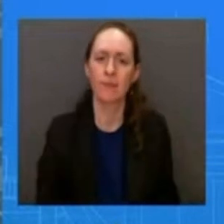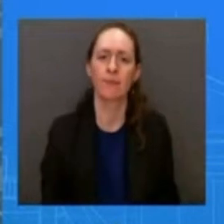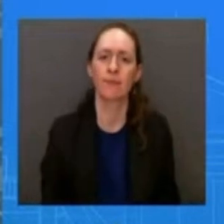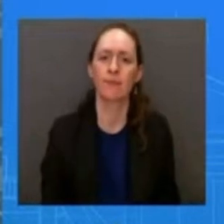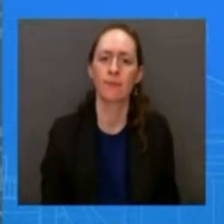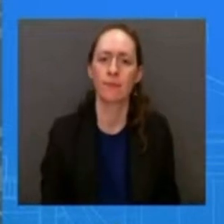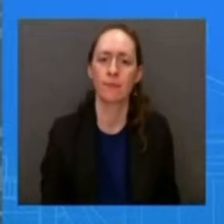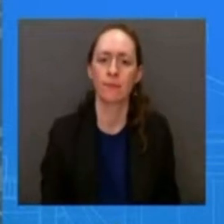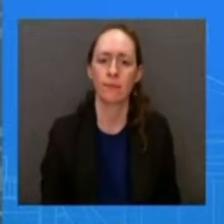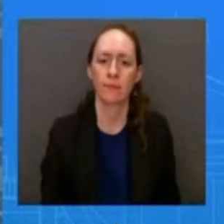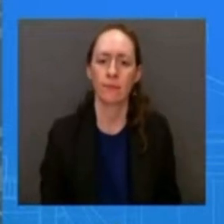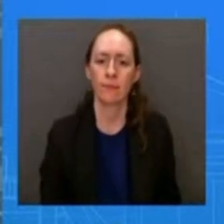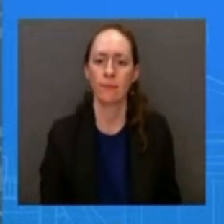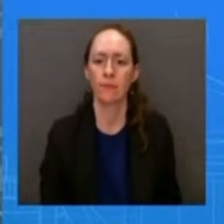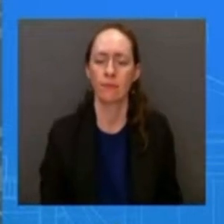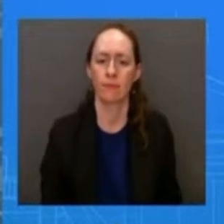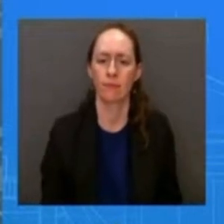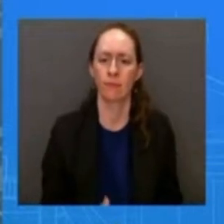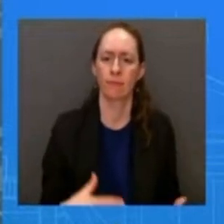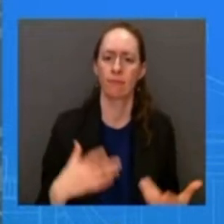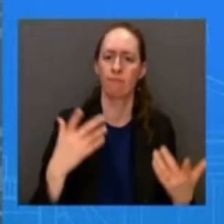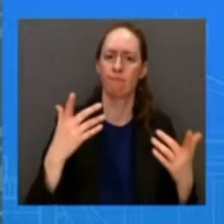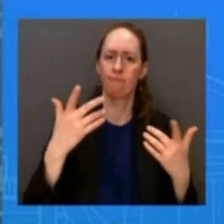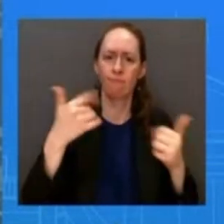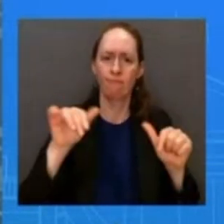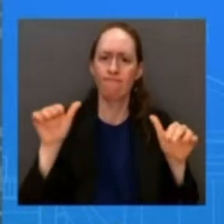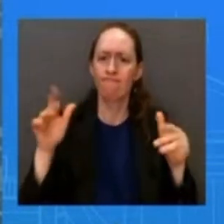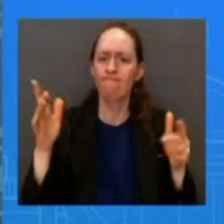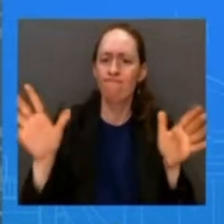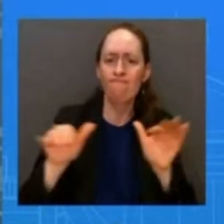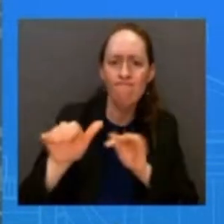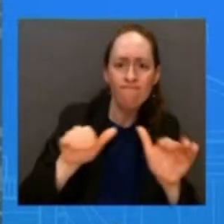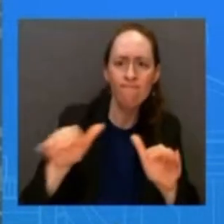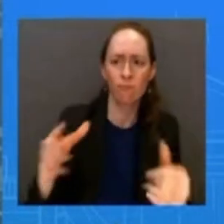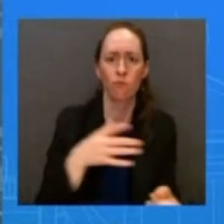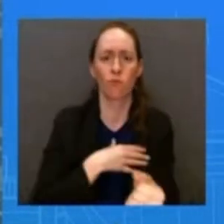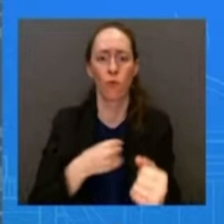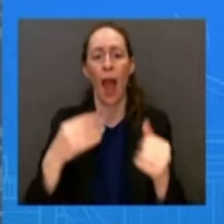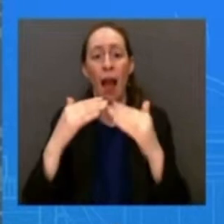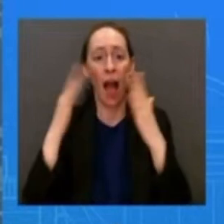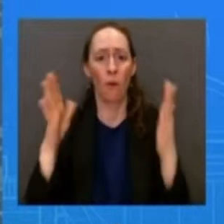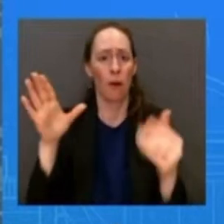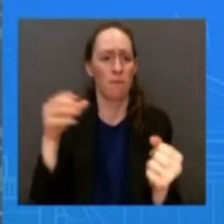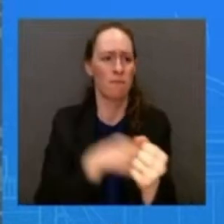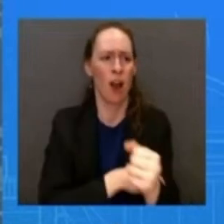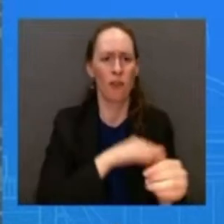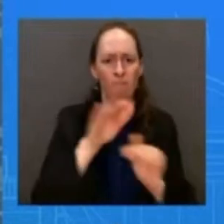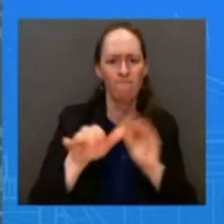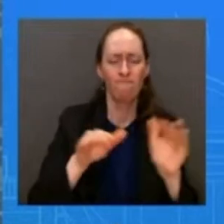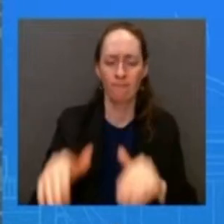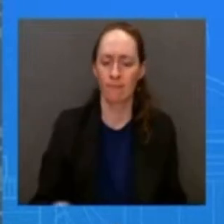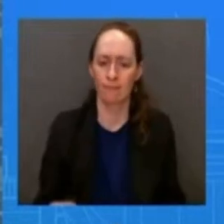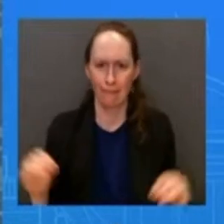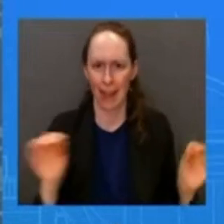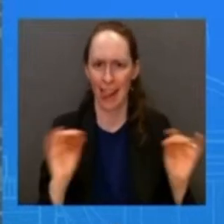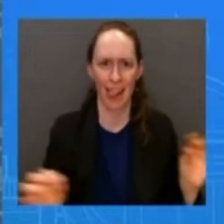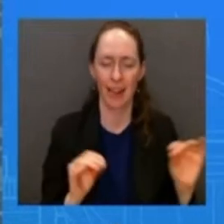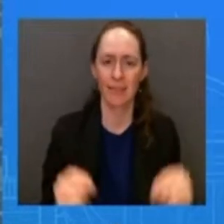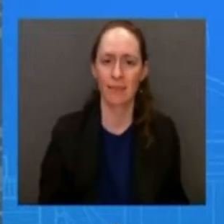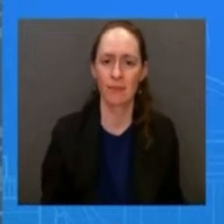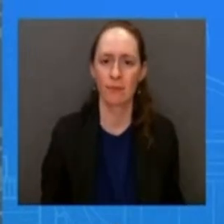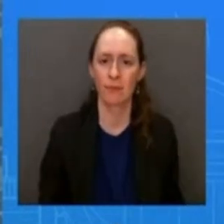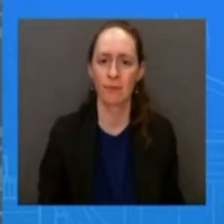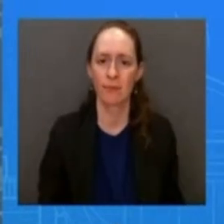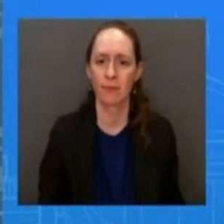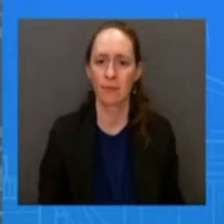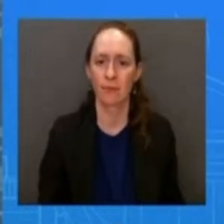house uh to make sure that we address uh issues like this wait i gotta go i gotta go it's chicago though it's chicago oh what's what